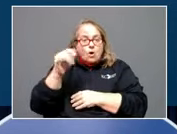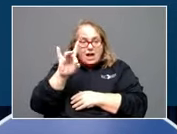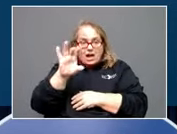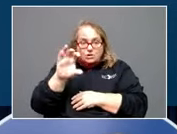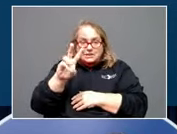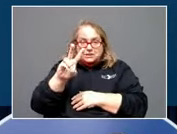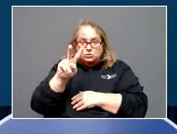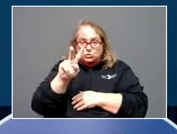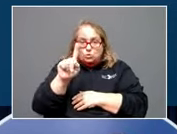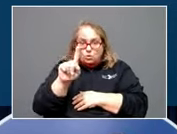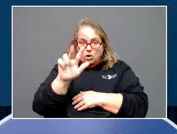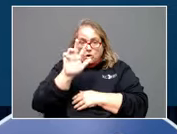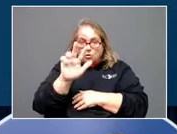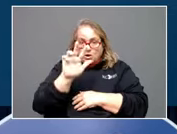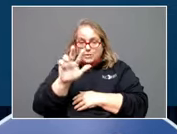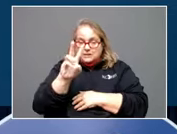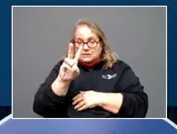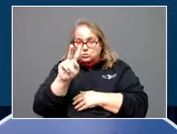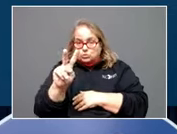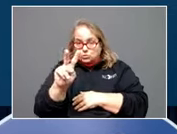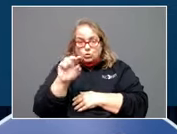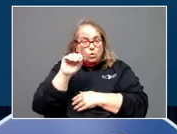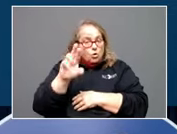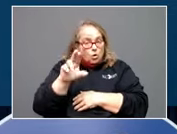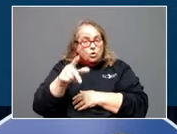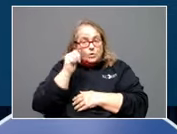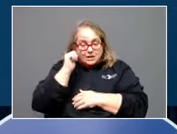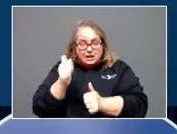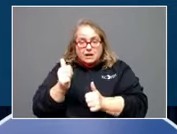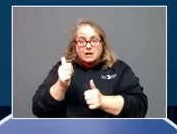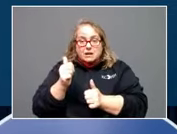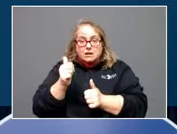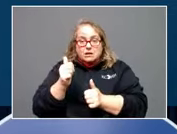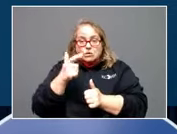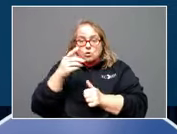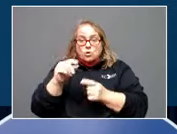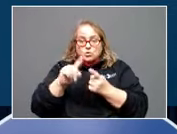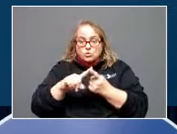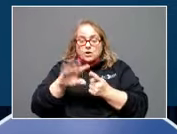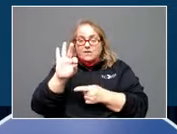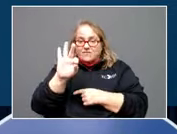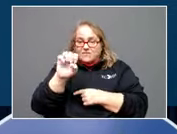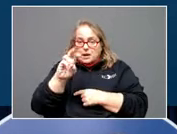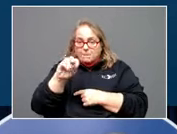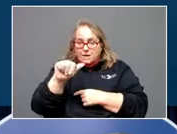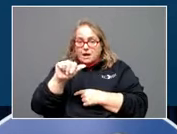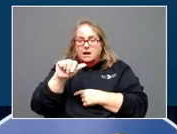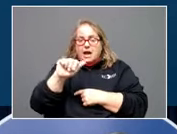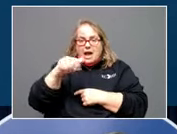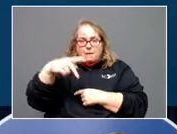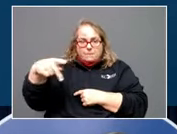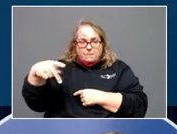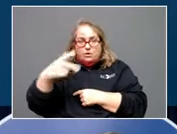-3362 or you can go to the FEMA app. So those are three